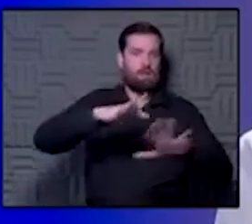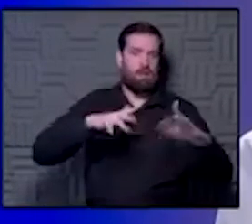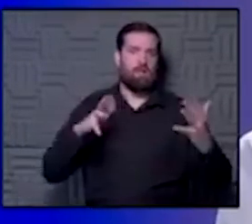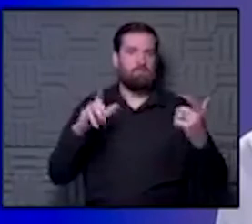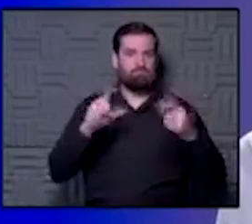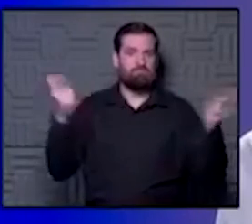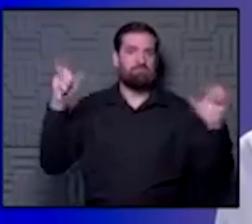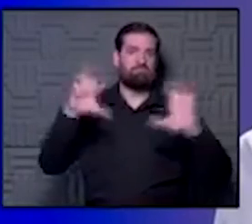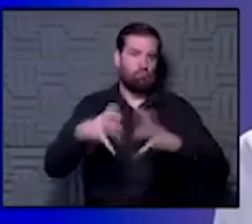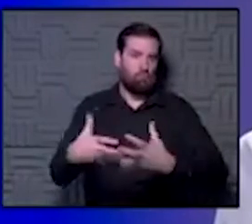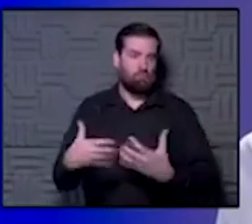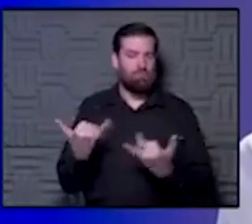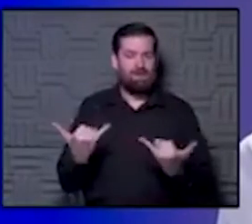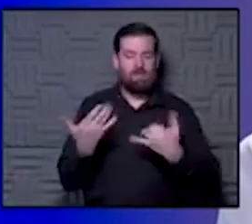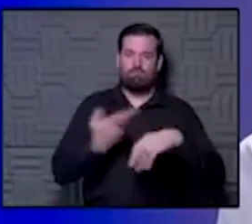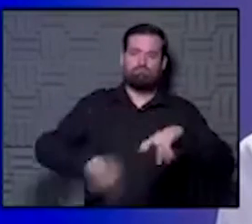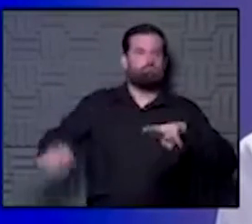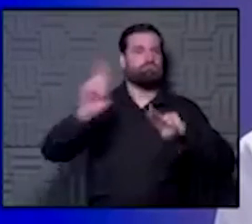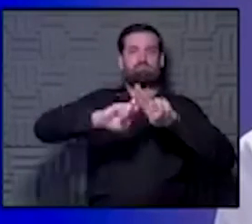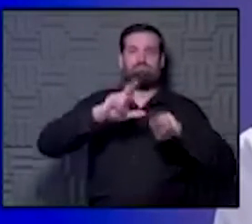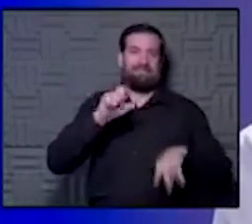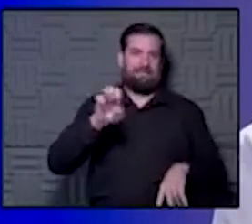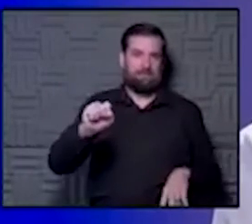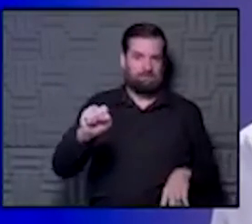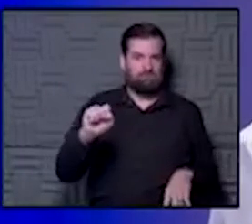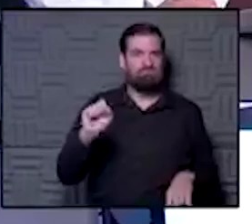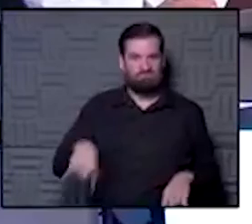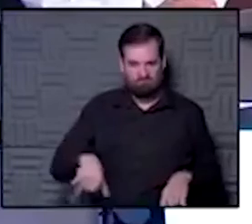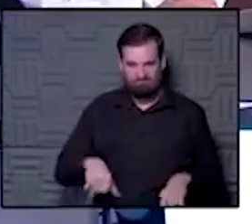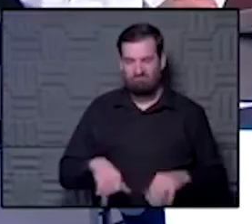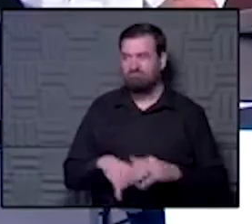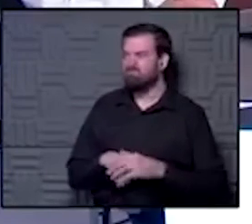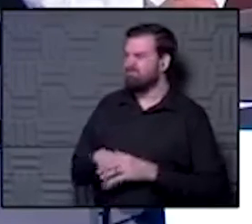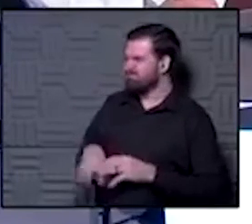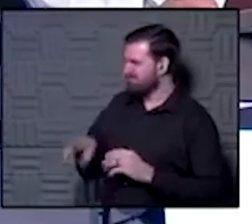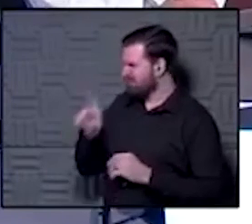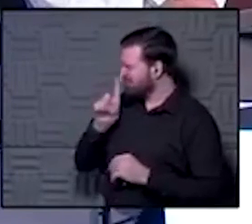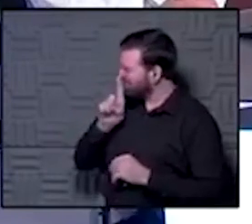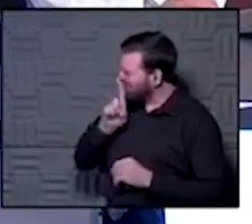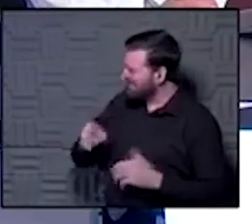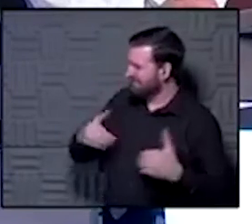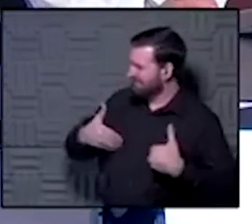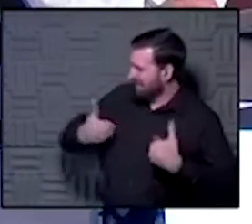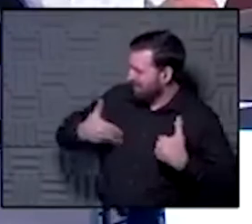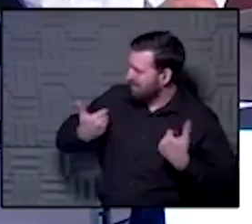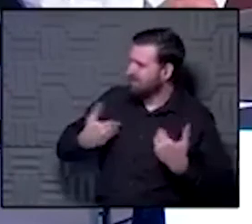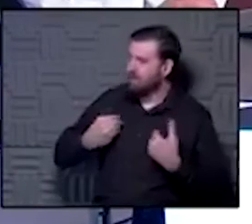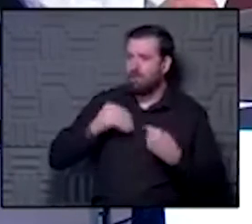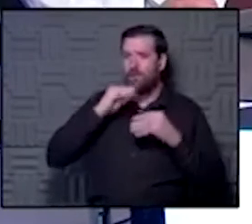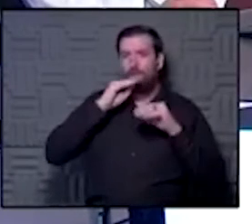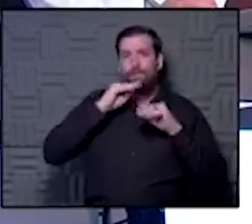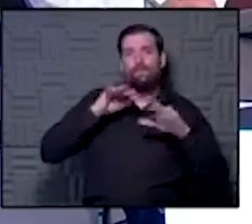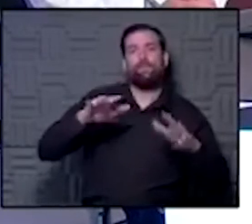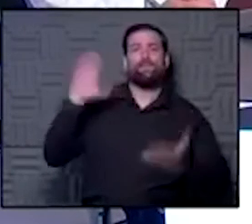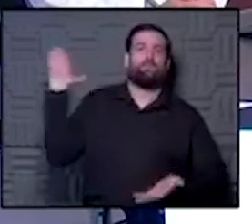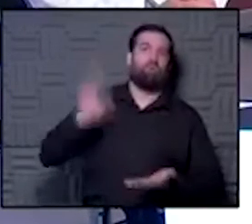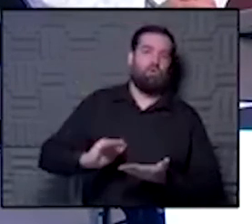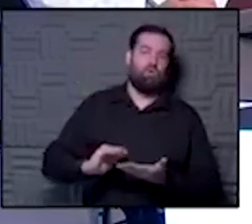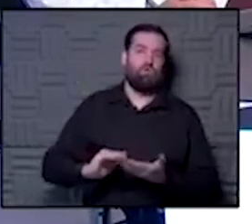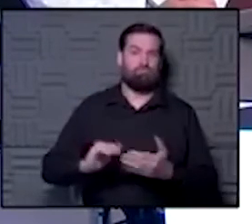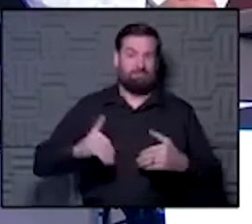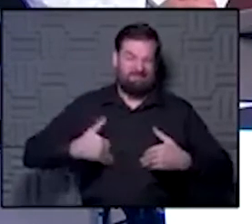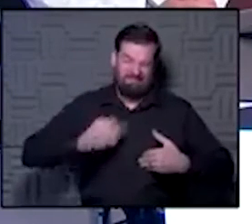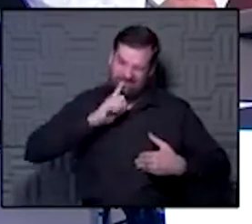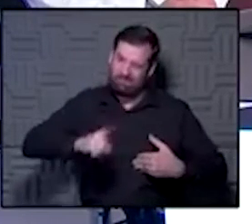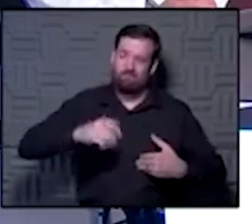that has increased in cases. Yeah, I think if you get really young, the breath cloud is probably not as great, so that may be a part of it,